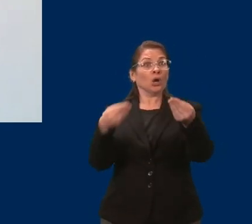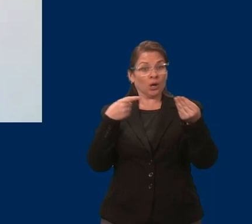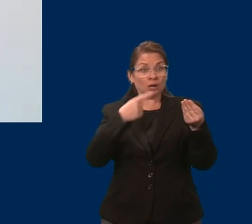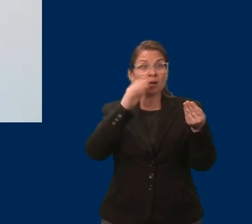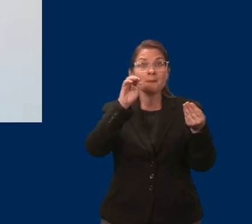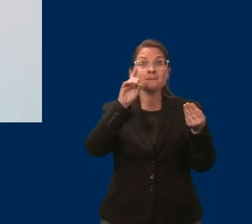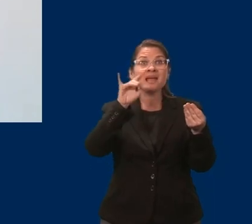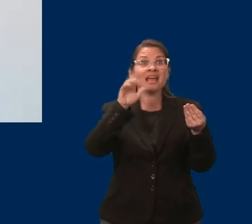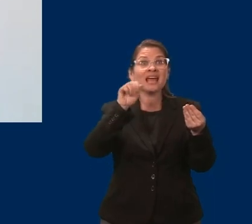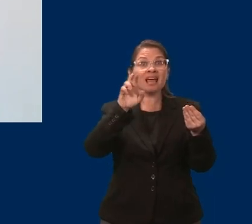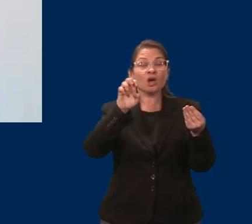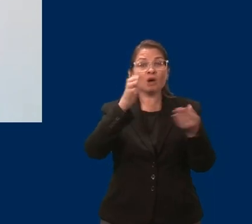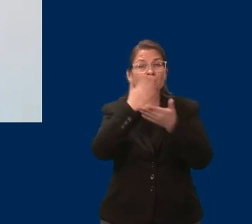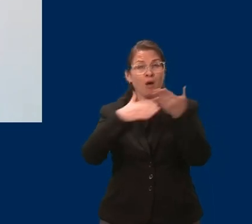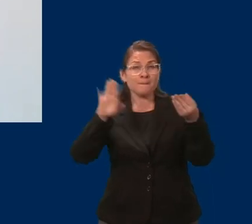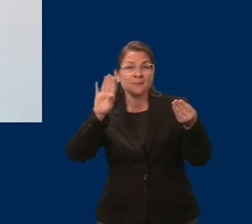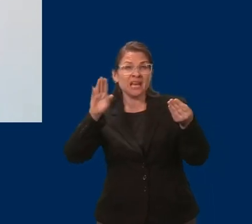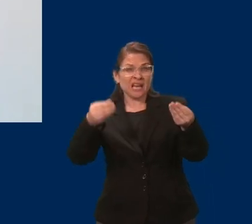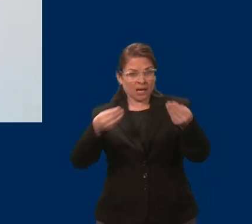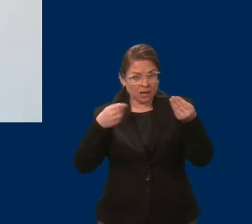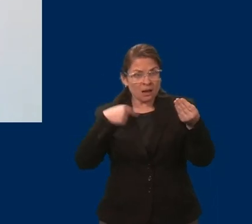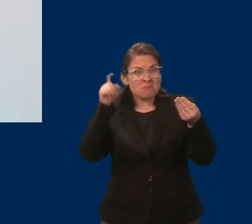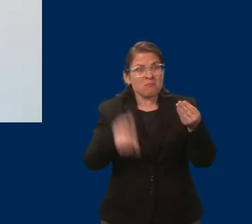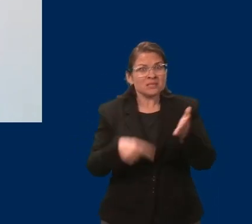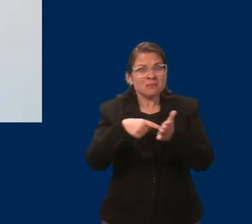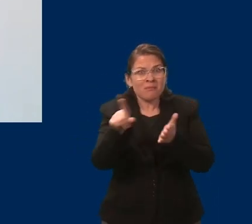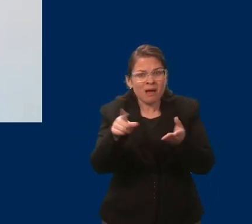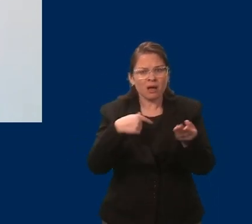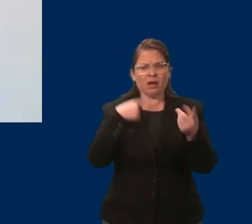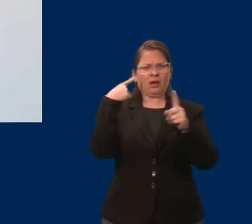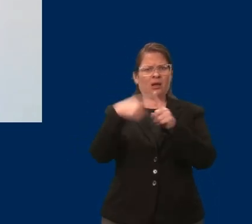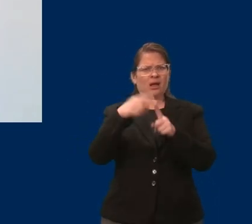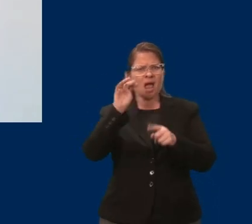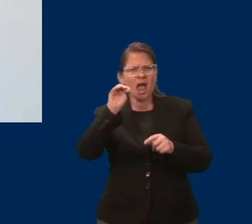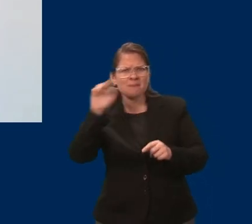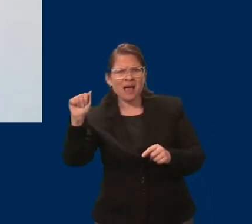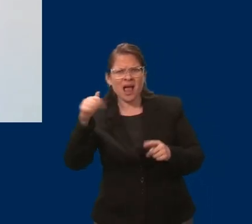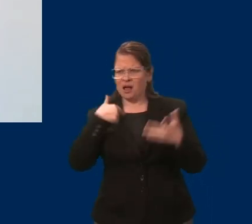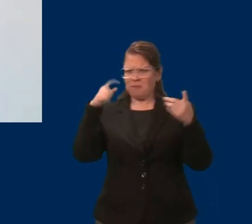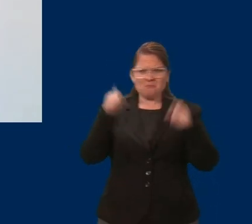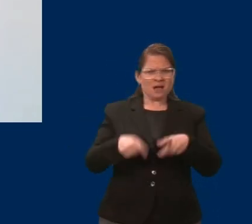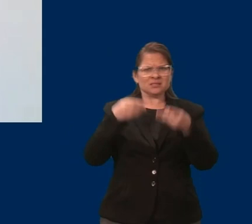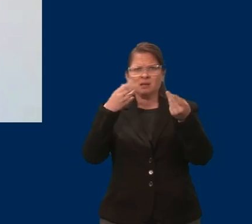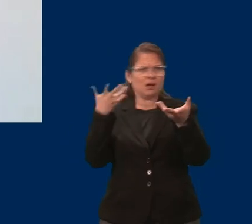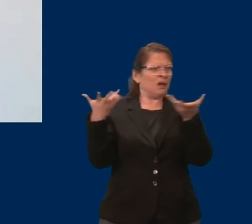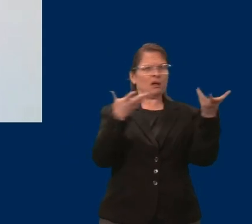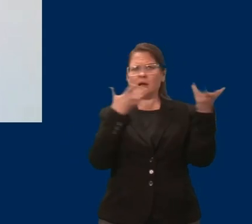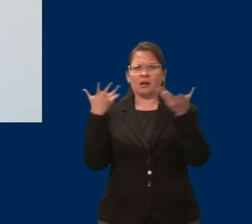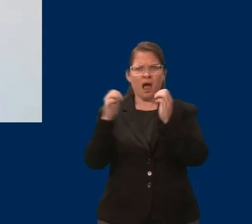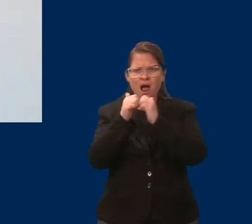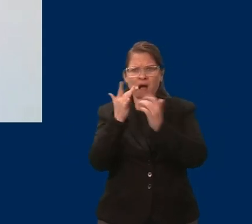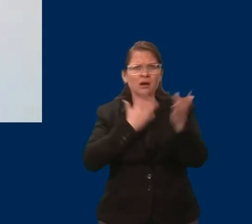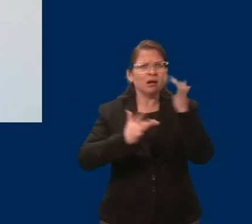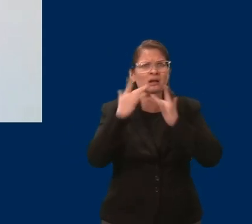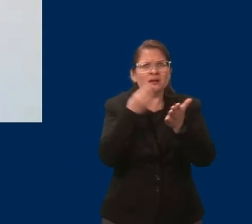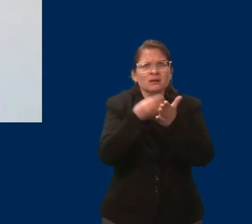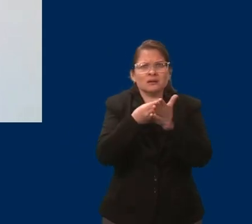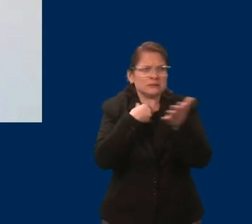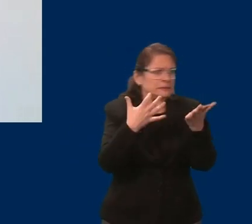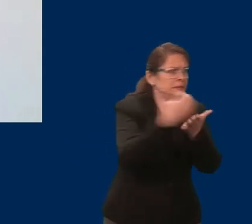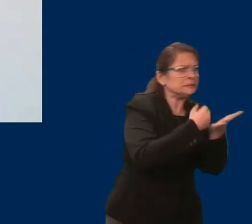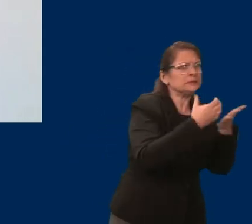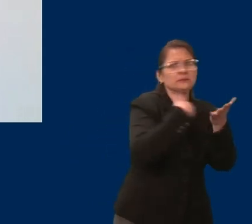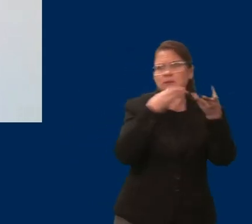MAEPD premium. At this point, I was barely making it by, and everything additional that I made went to my health care